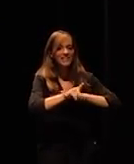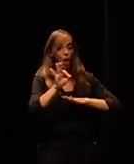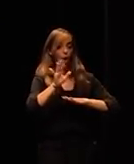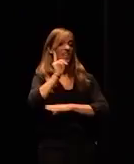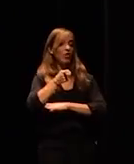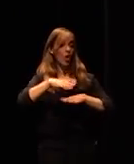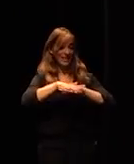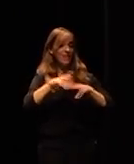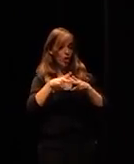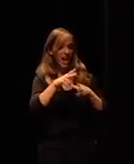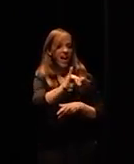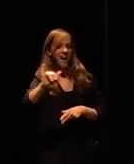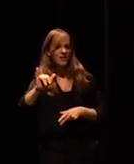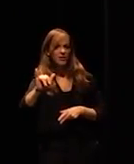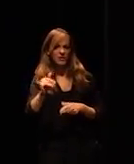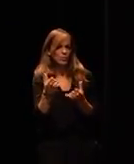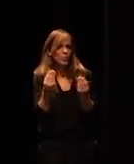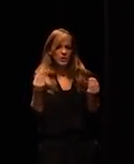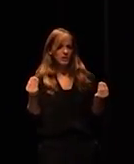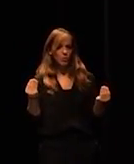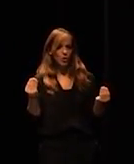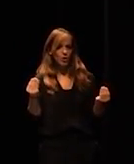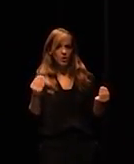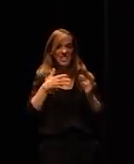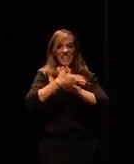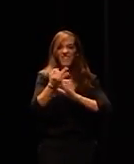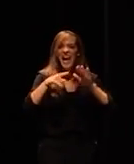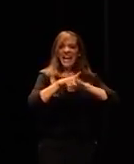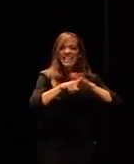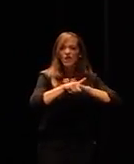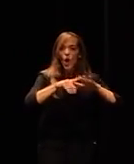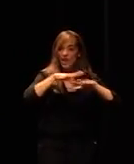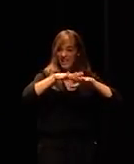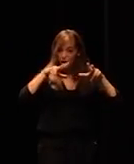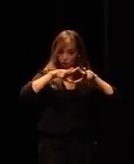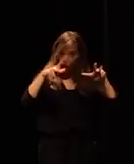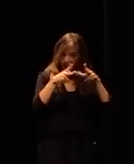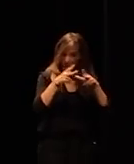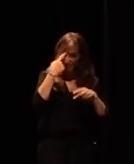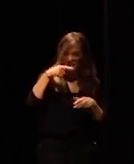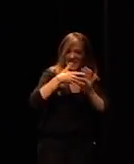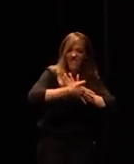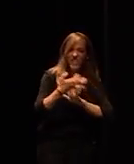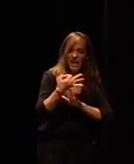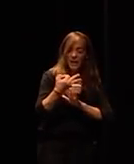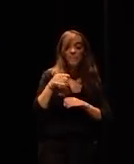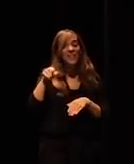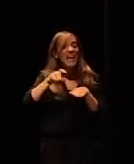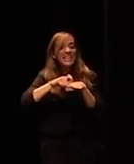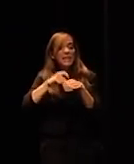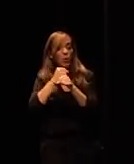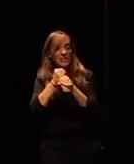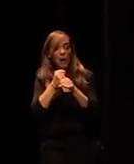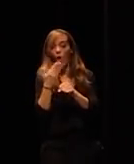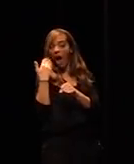you know what that is managing your social media output or input that job didn't exist 10 years ago there was no social media